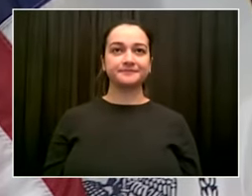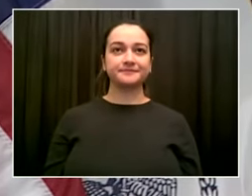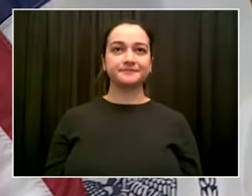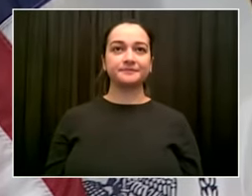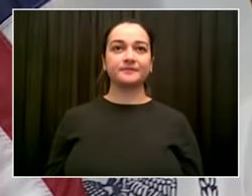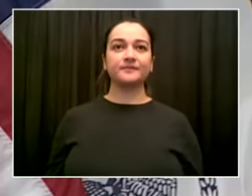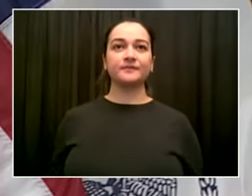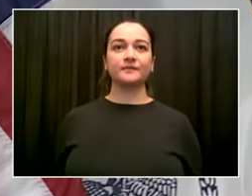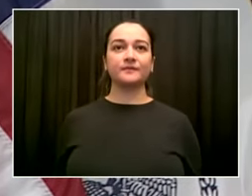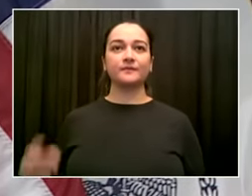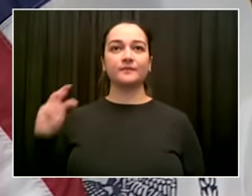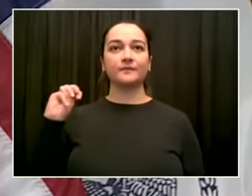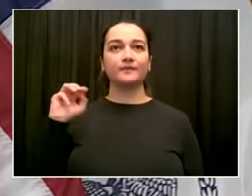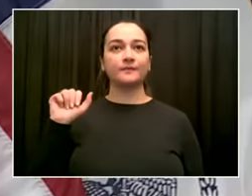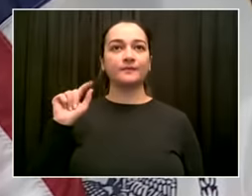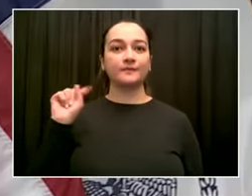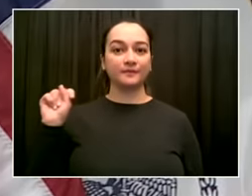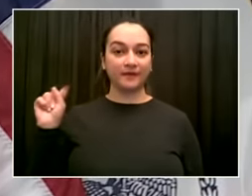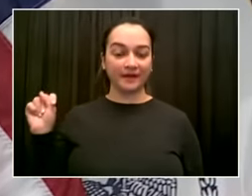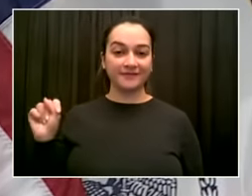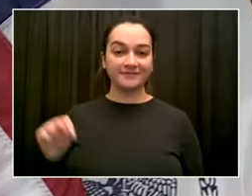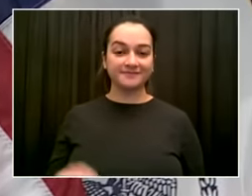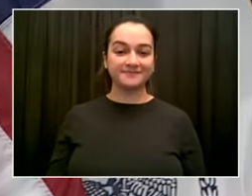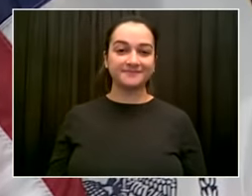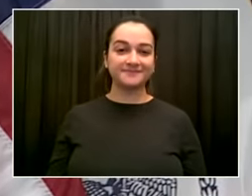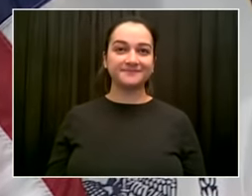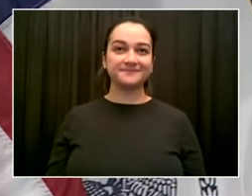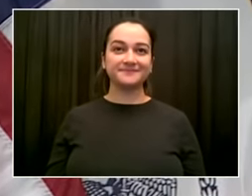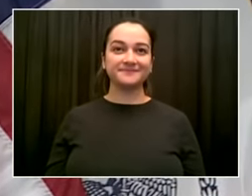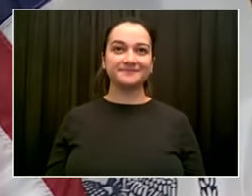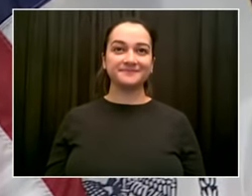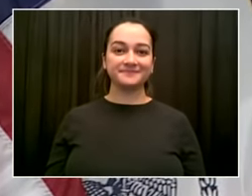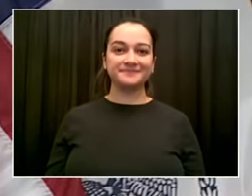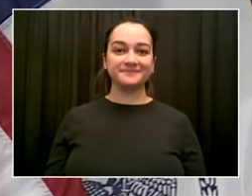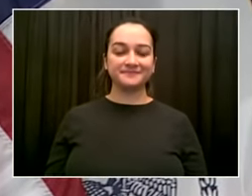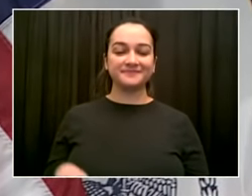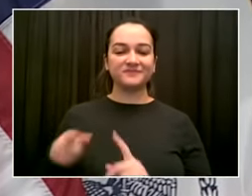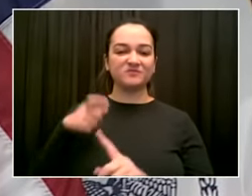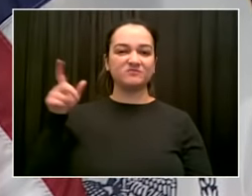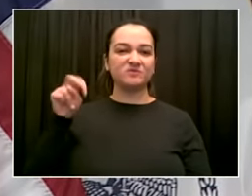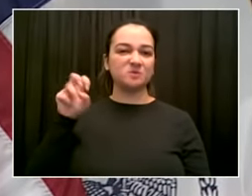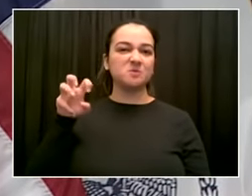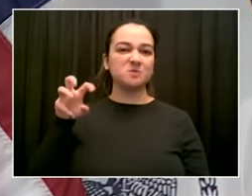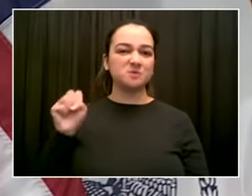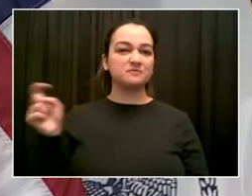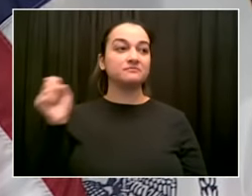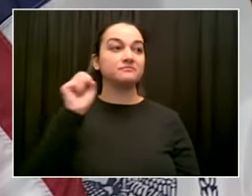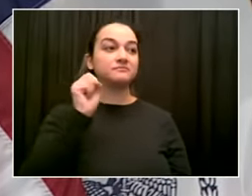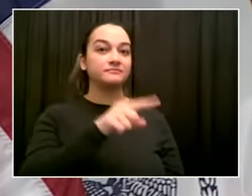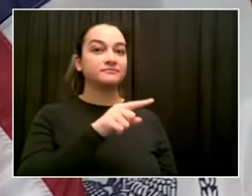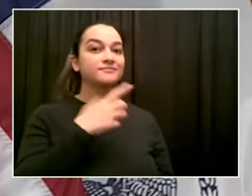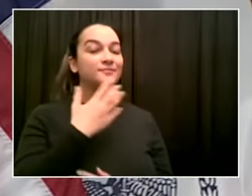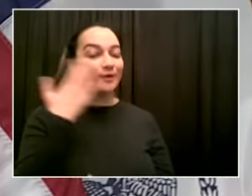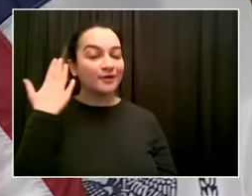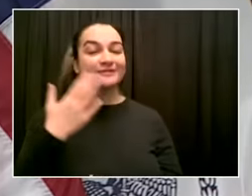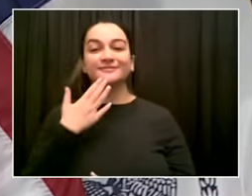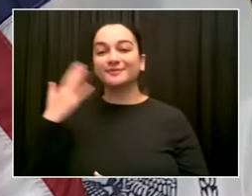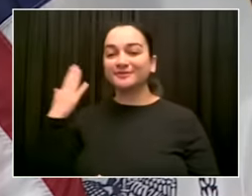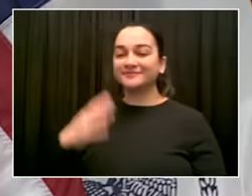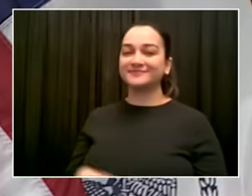Hey, good morning, Mr. Mayor. How are you doing? Good, Matt. How you been? Not bad, not bad. Hey, I have a question from a colleague.